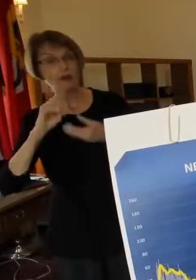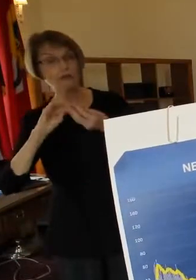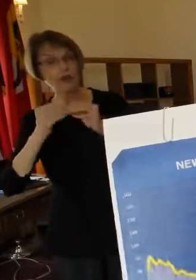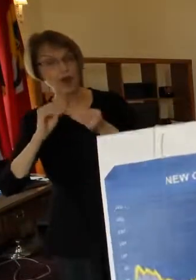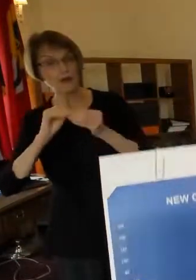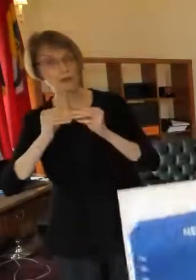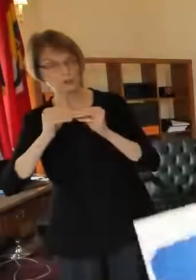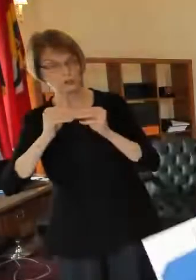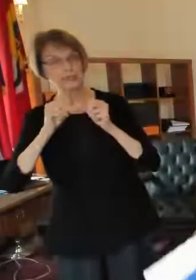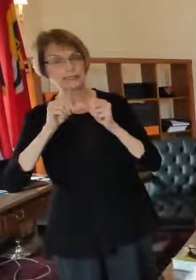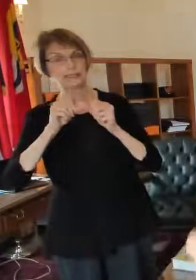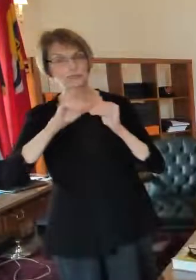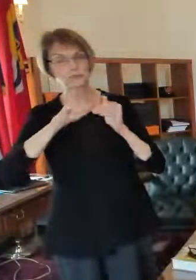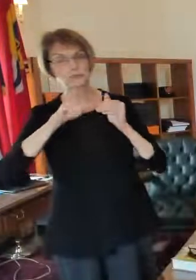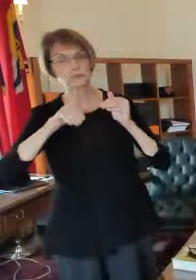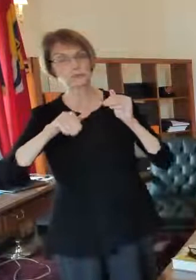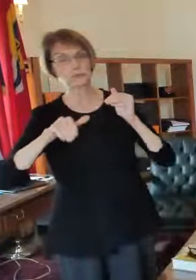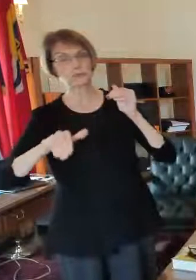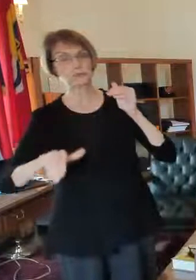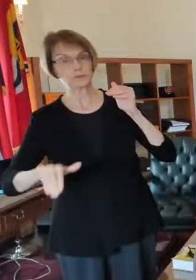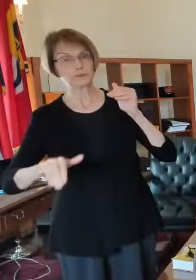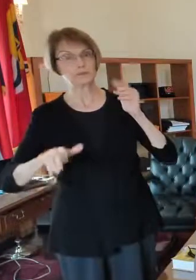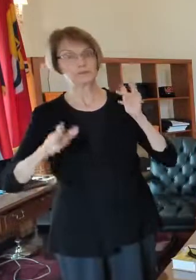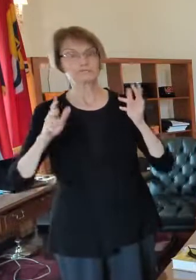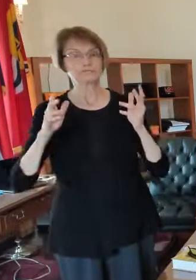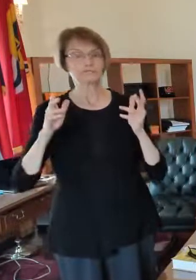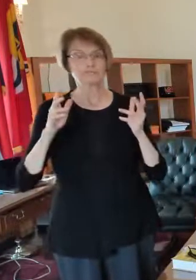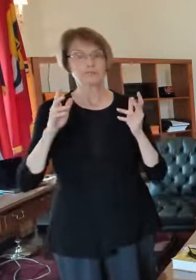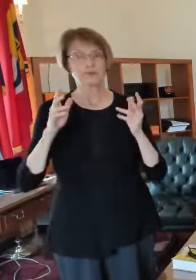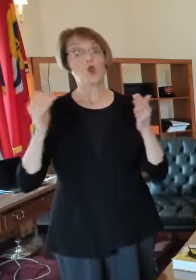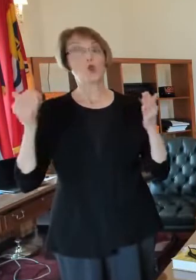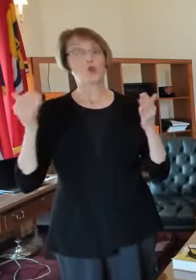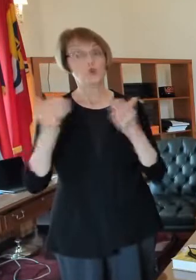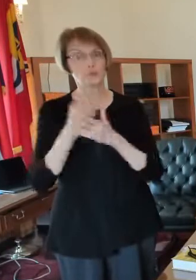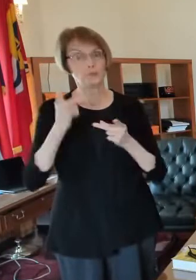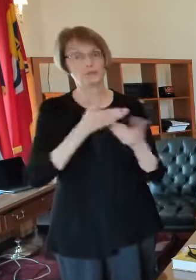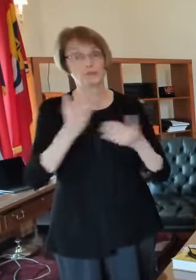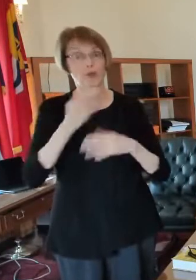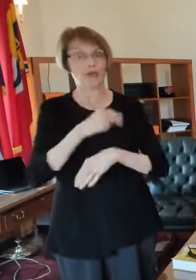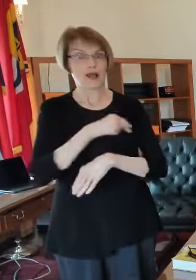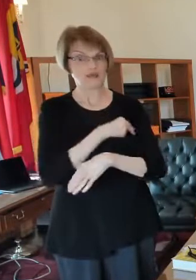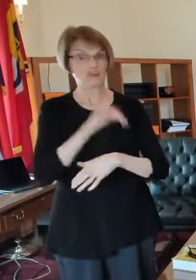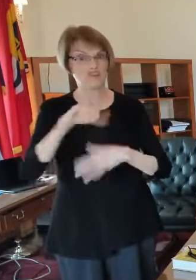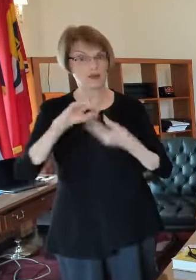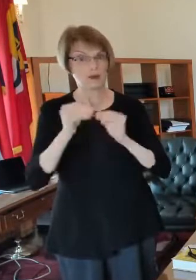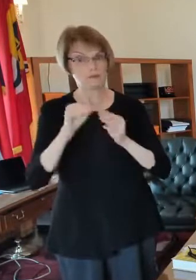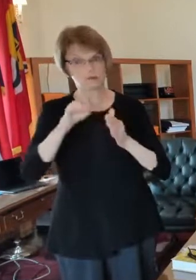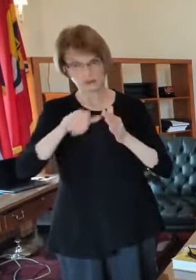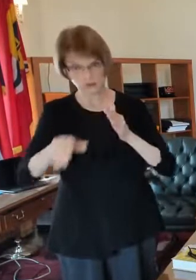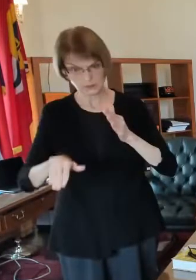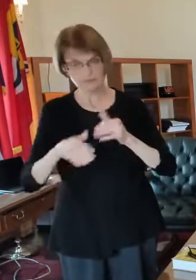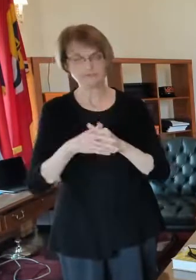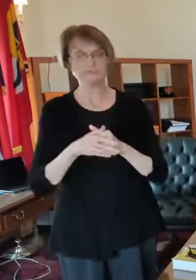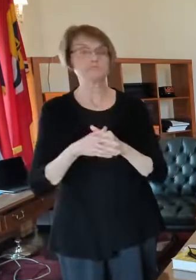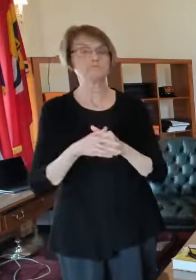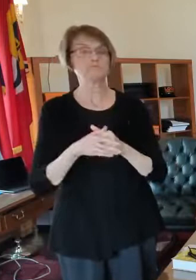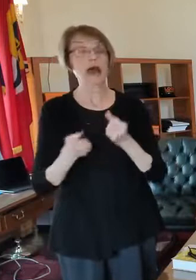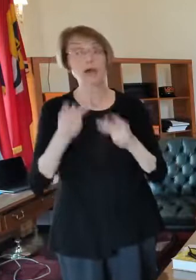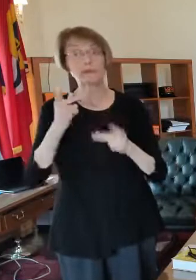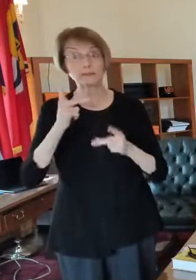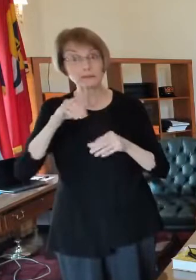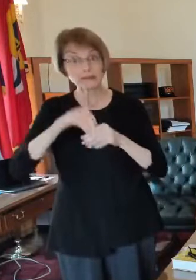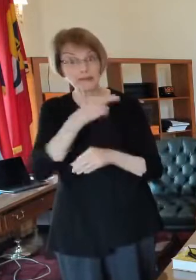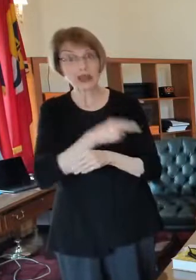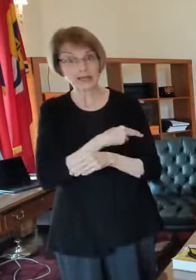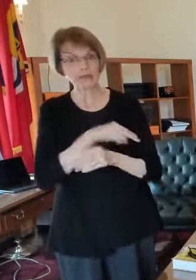are continuing to head down in terms of new hospital admissions in terms of hospitalizations